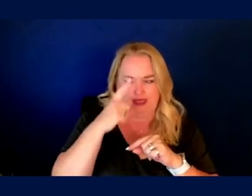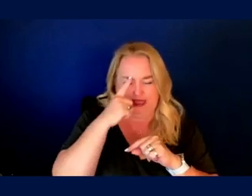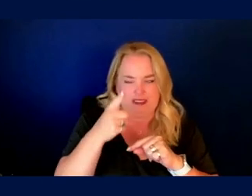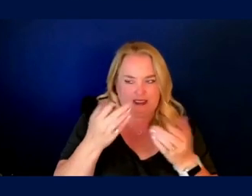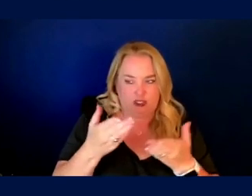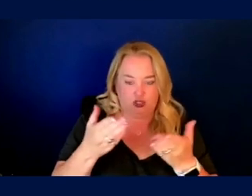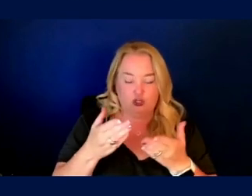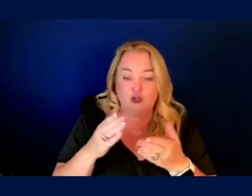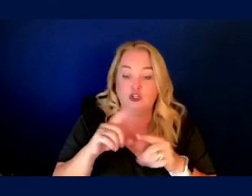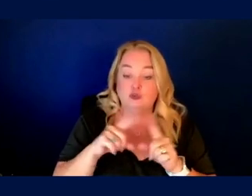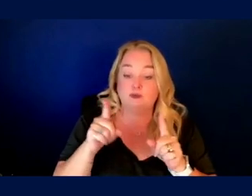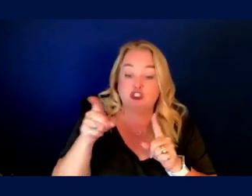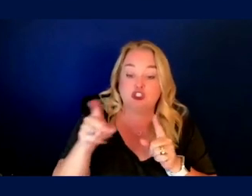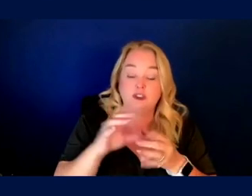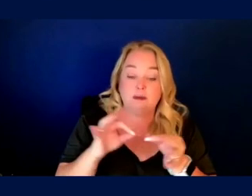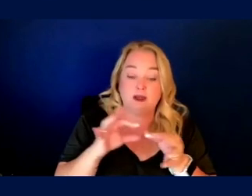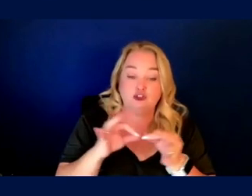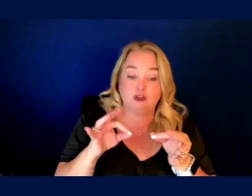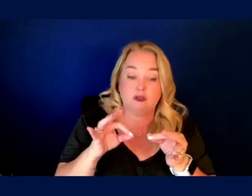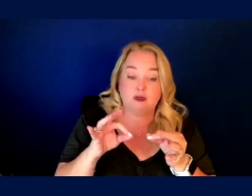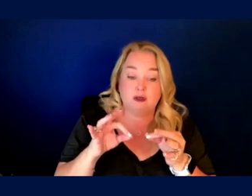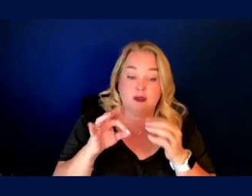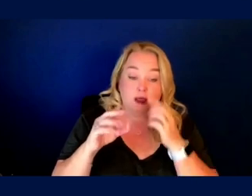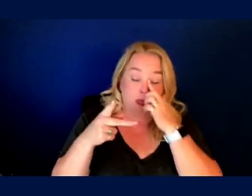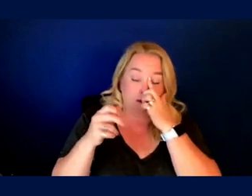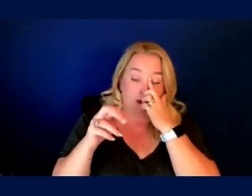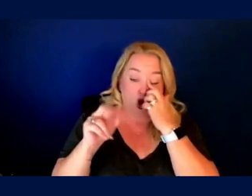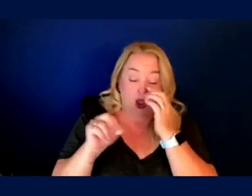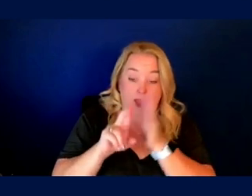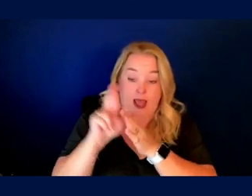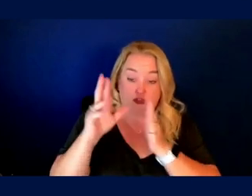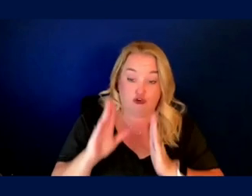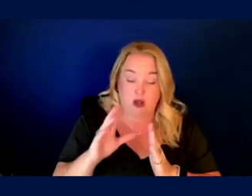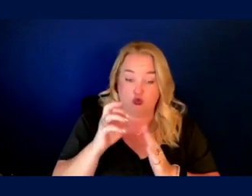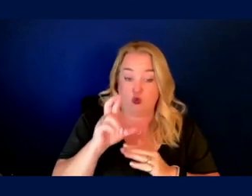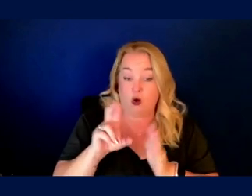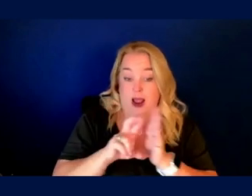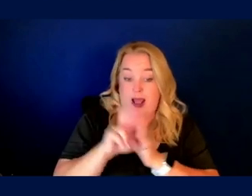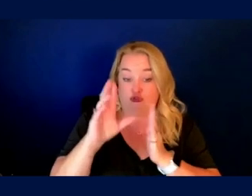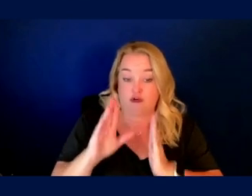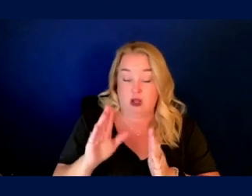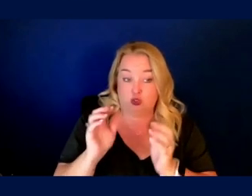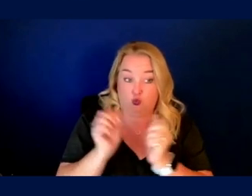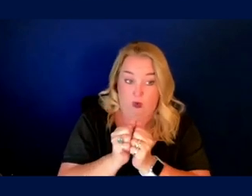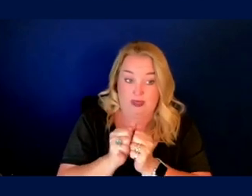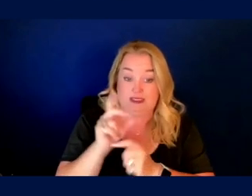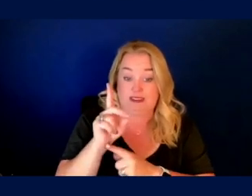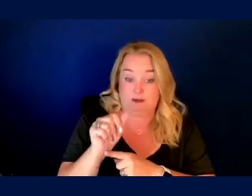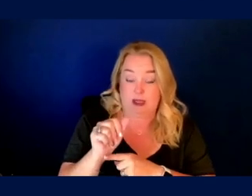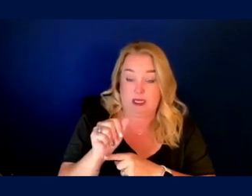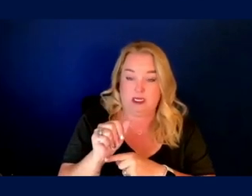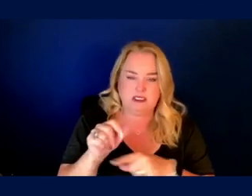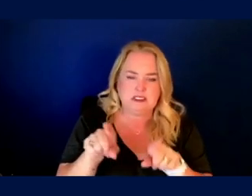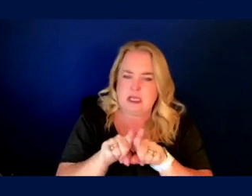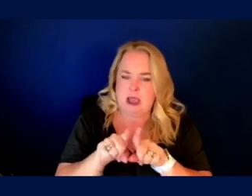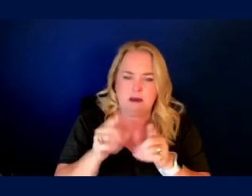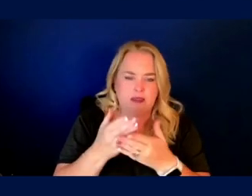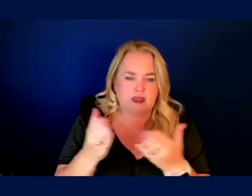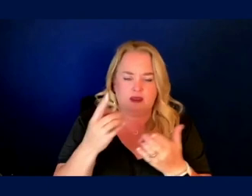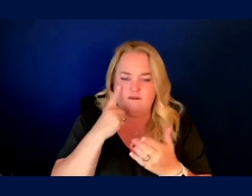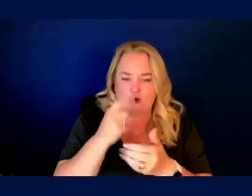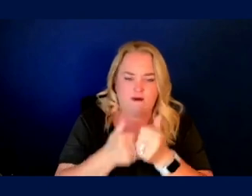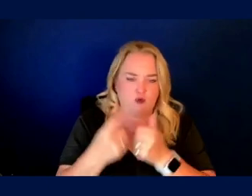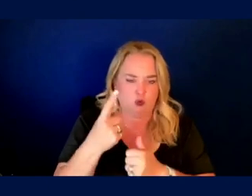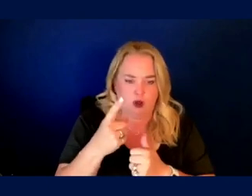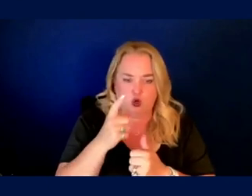me, the same thing that the para-astronauts or astronauts with disabilities are concerned about is the same thing that everyone's concerned about in